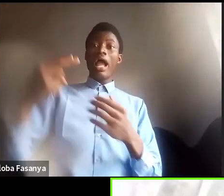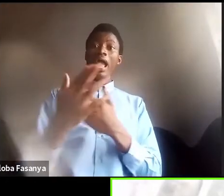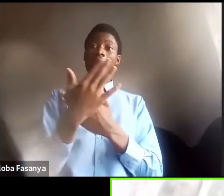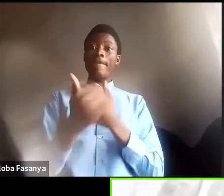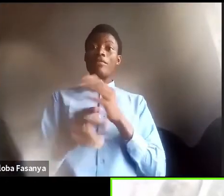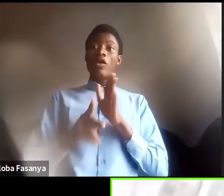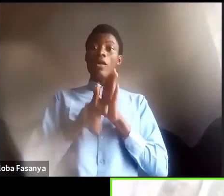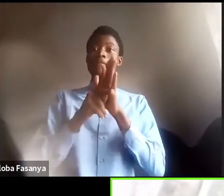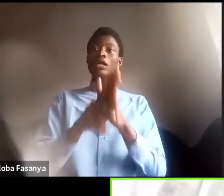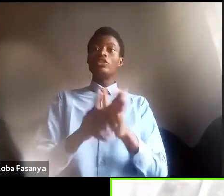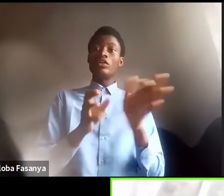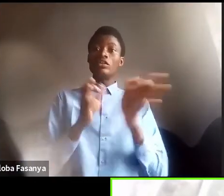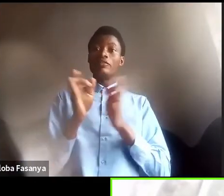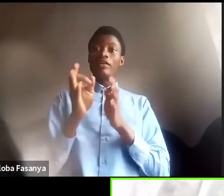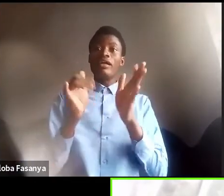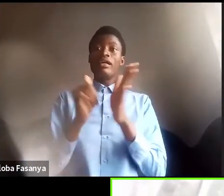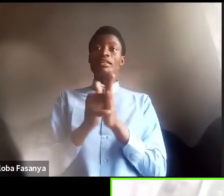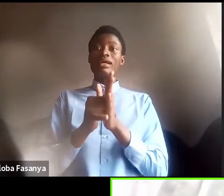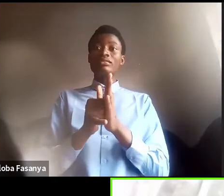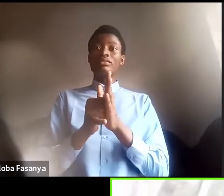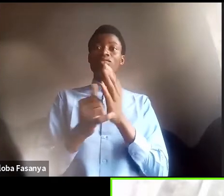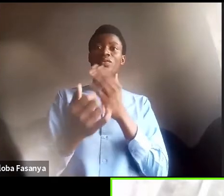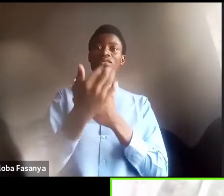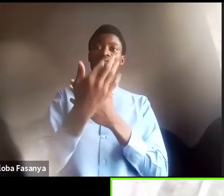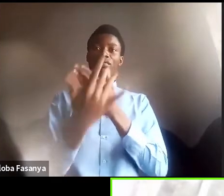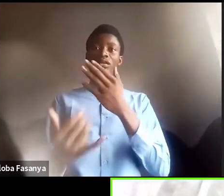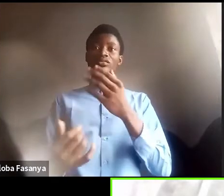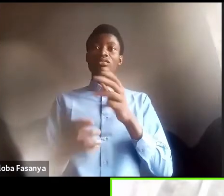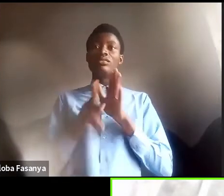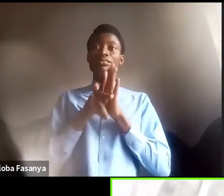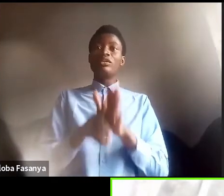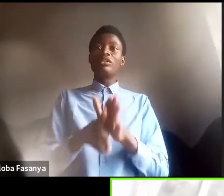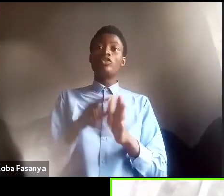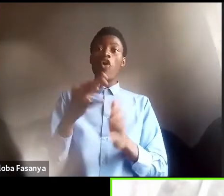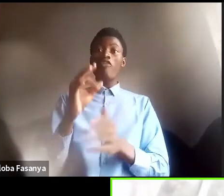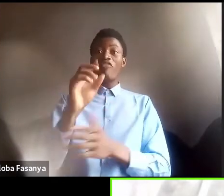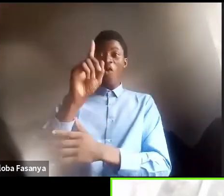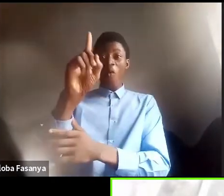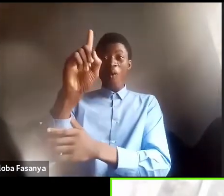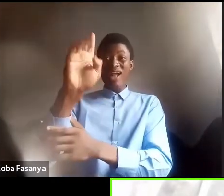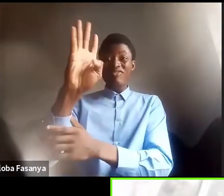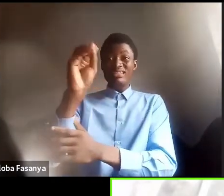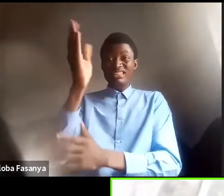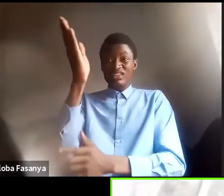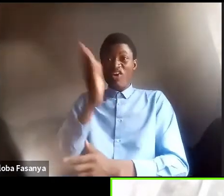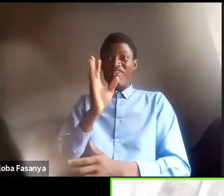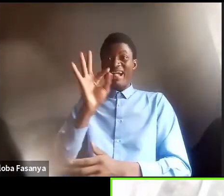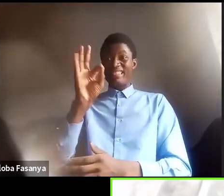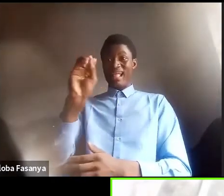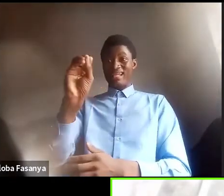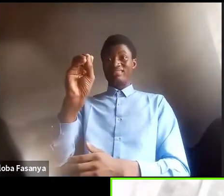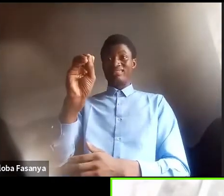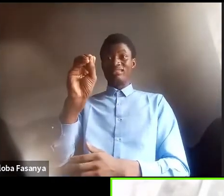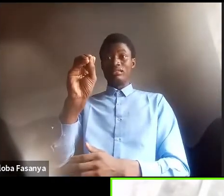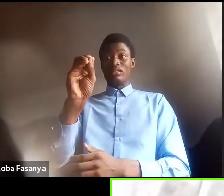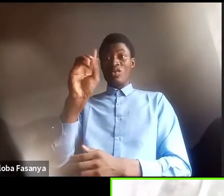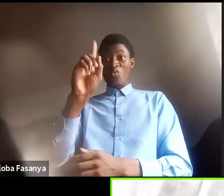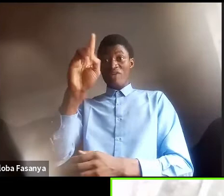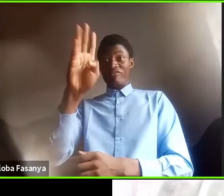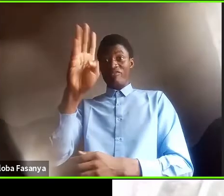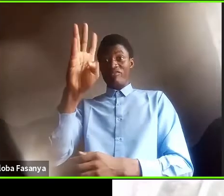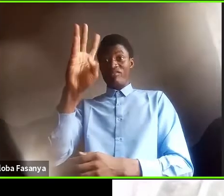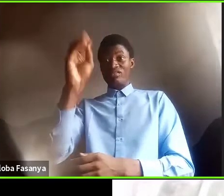a blood pressure of 140 over 90 millimeters of mercury or more than that.